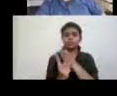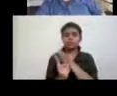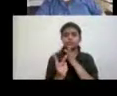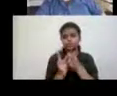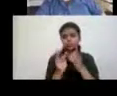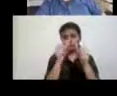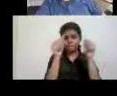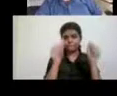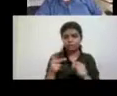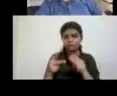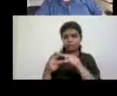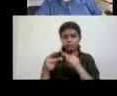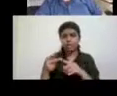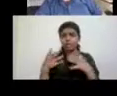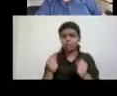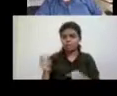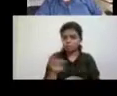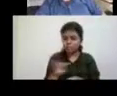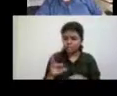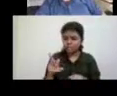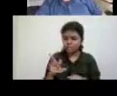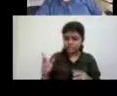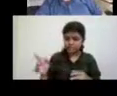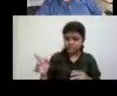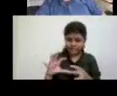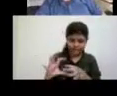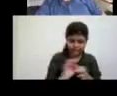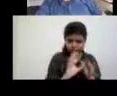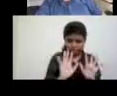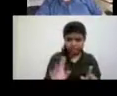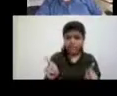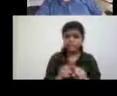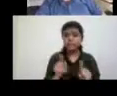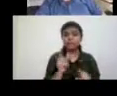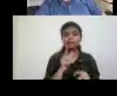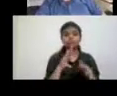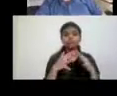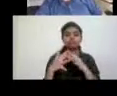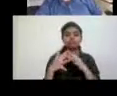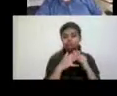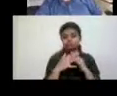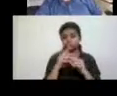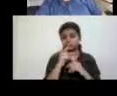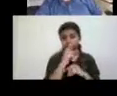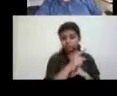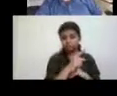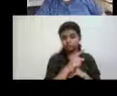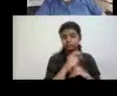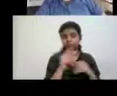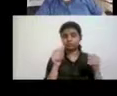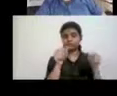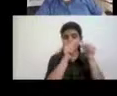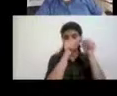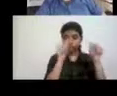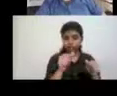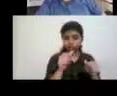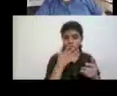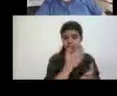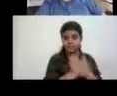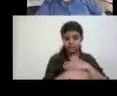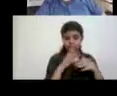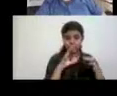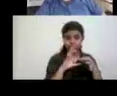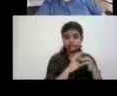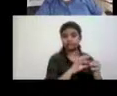to find a common ground between them. I would just say also that the U S, uh, model of disability studies is much more heavily